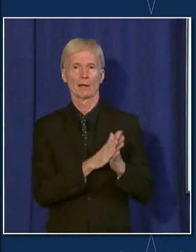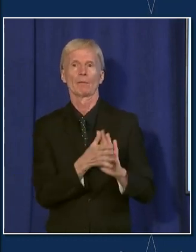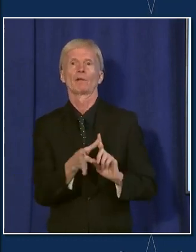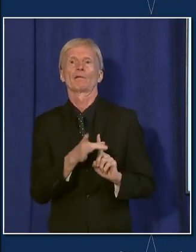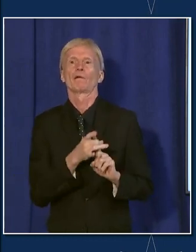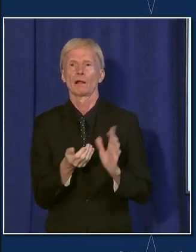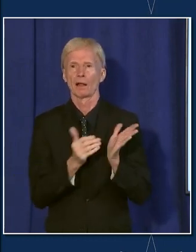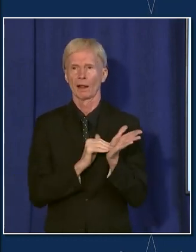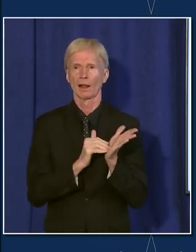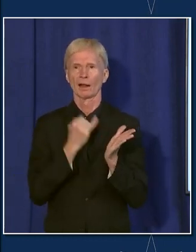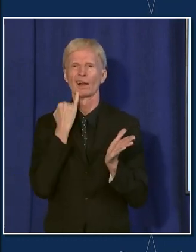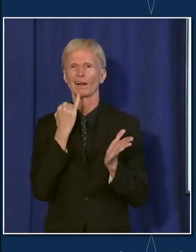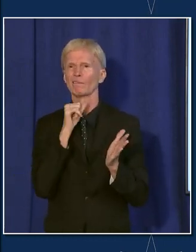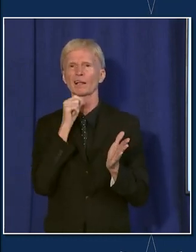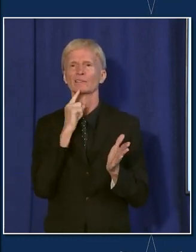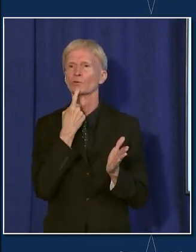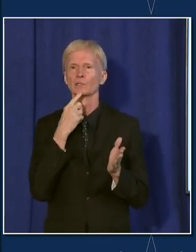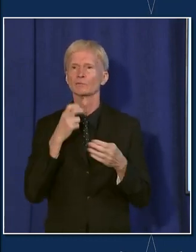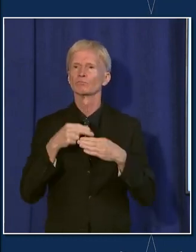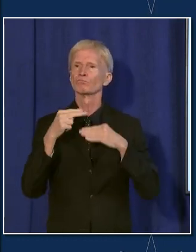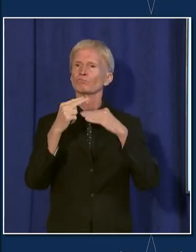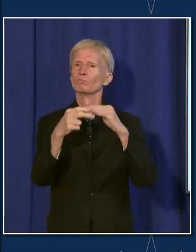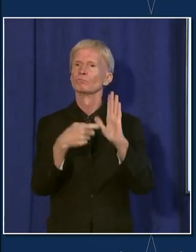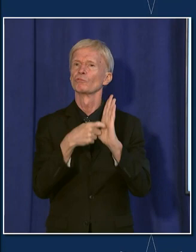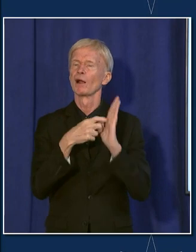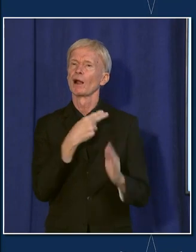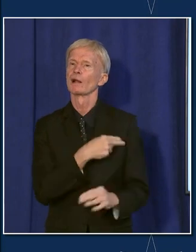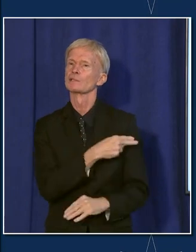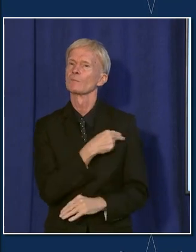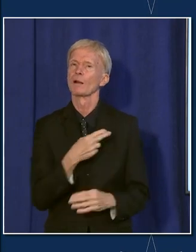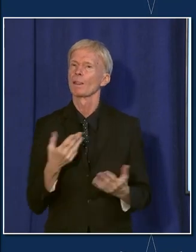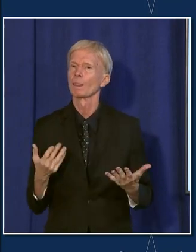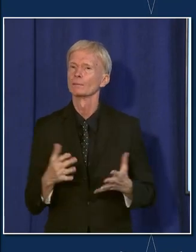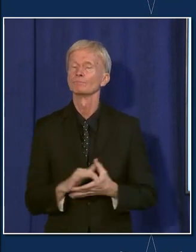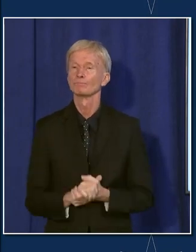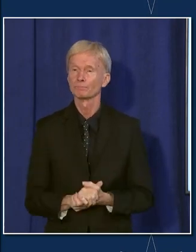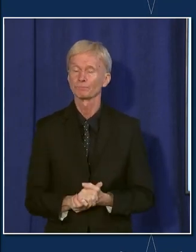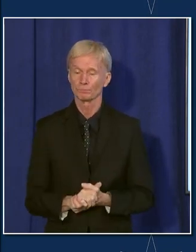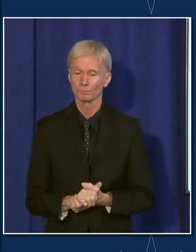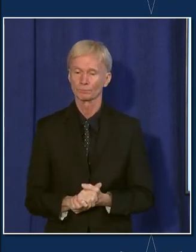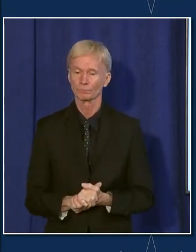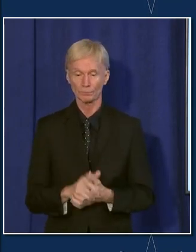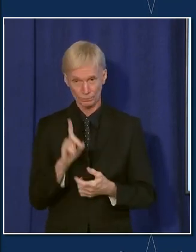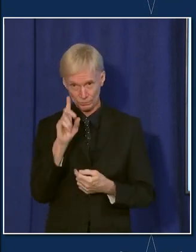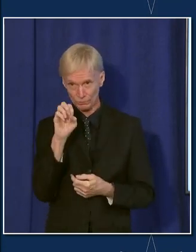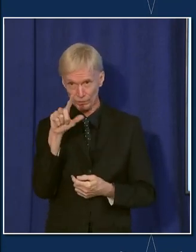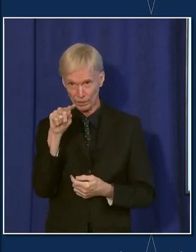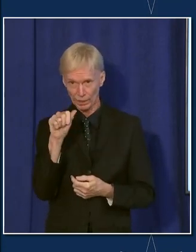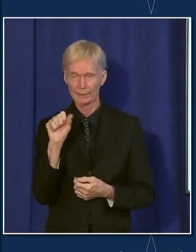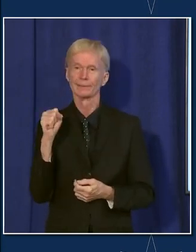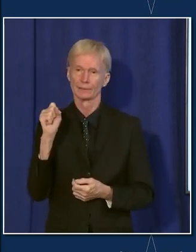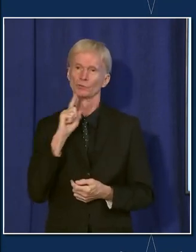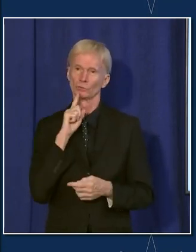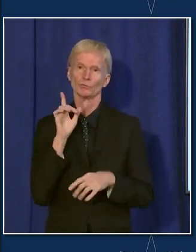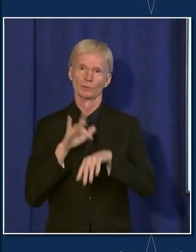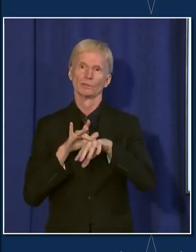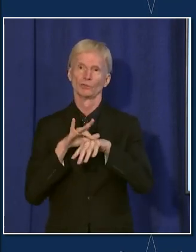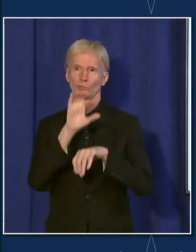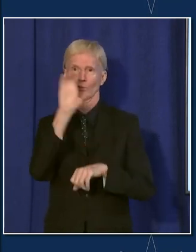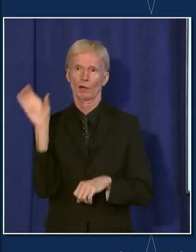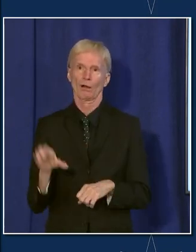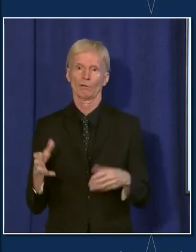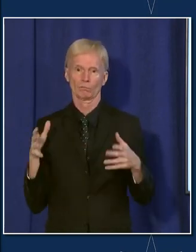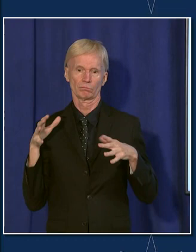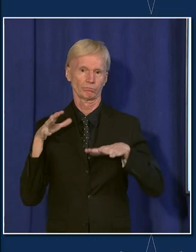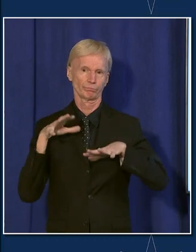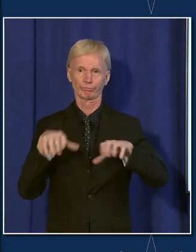even if they don't end up in the hospital? Right. So, delta has very much arrived here. We estimate that really